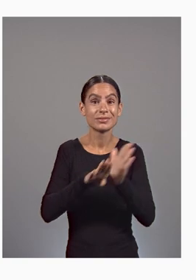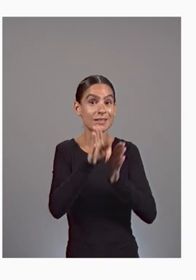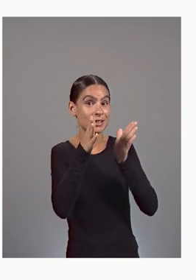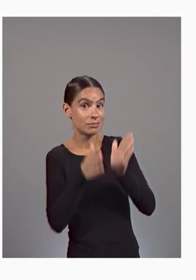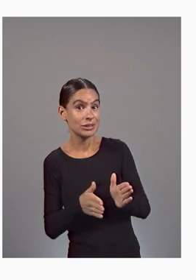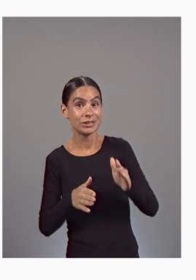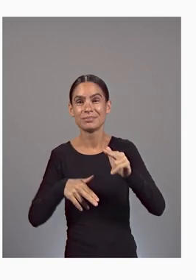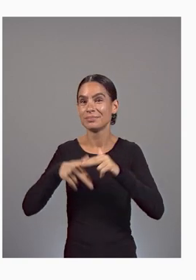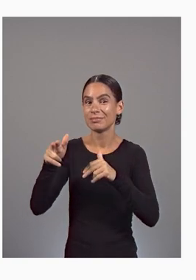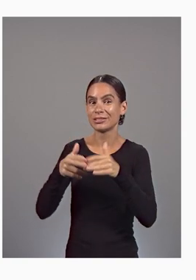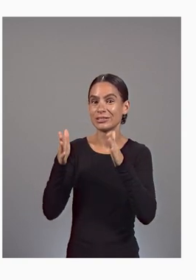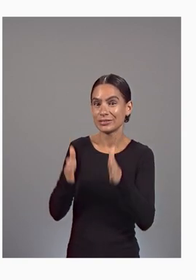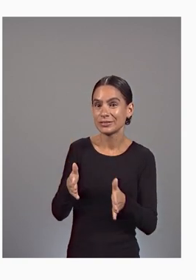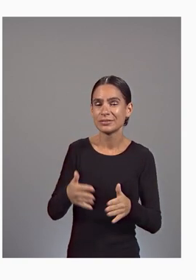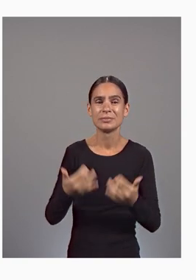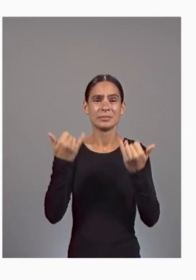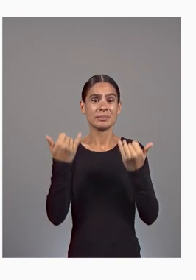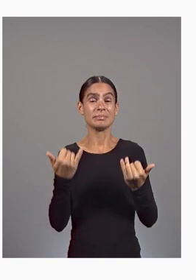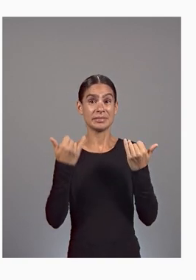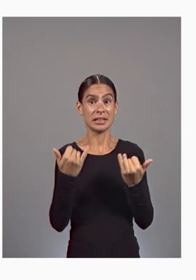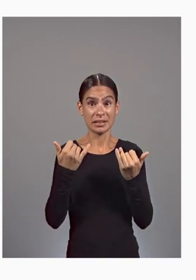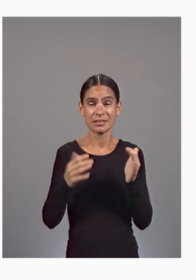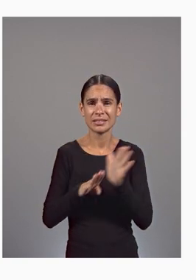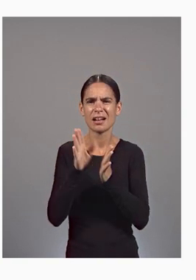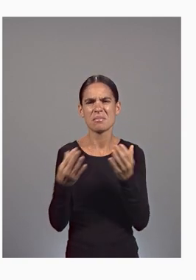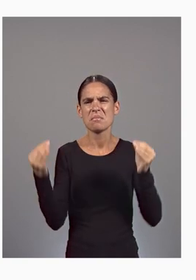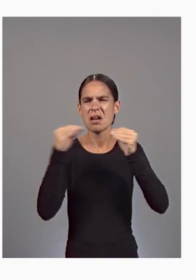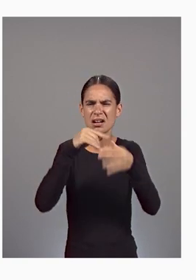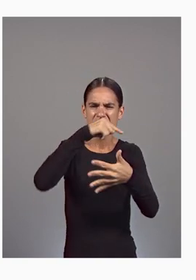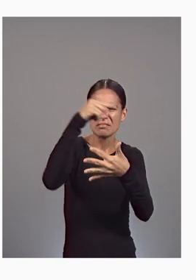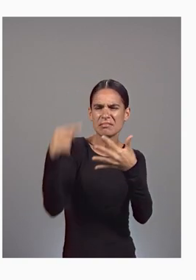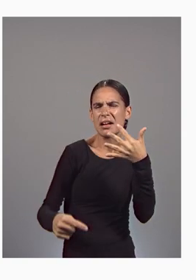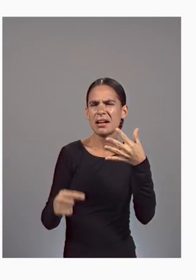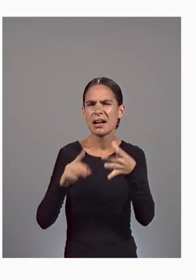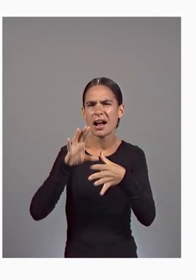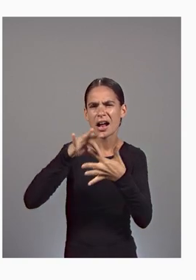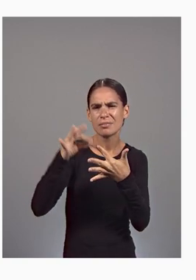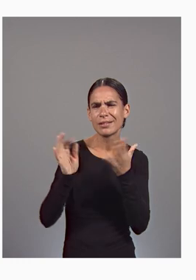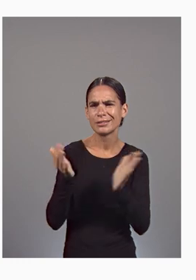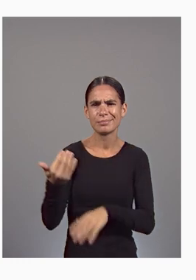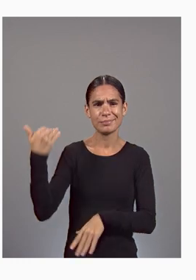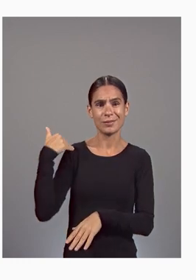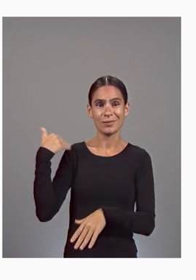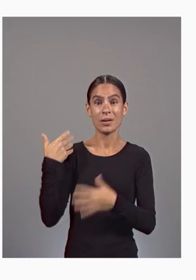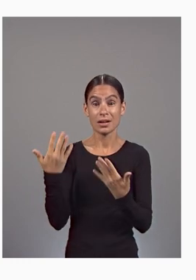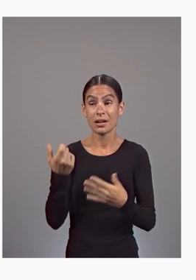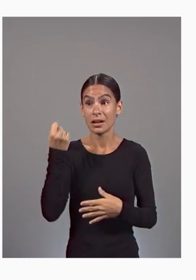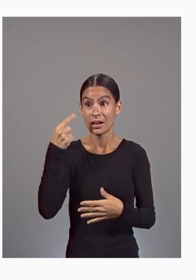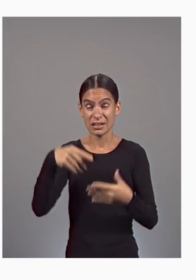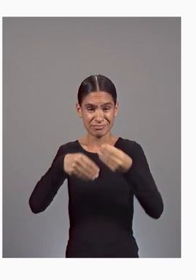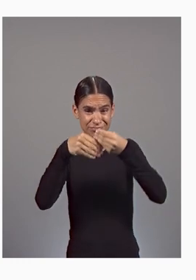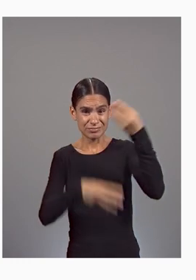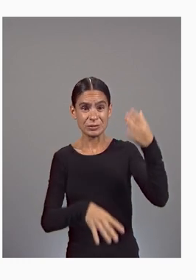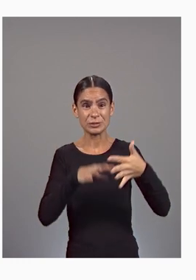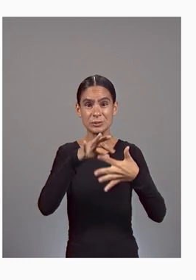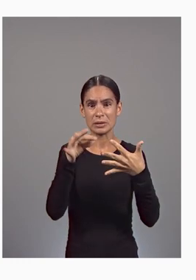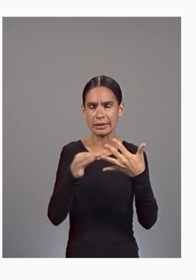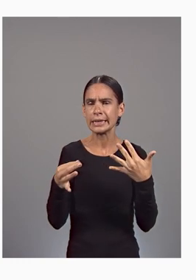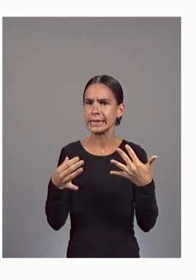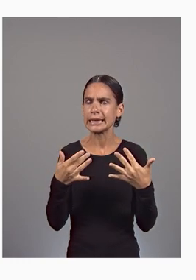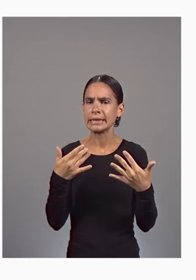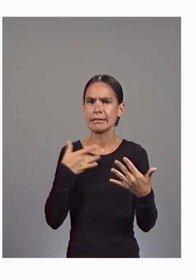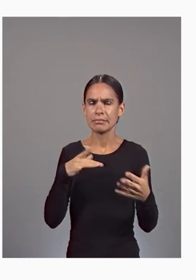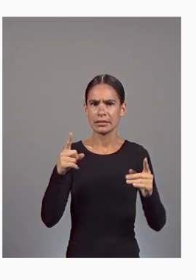Today, developers have more options than ever before. But this array of choices has often led to